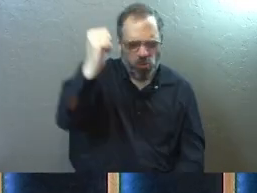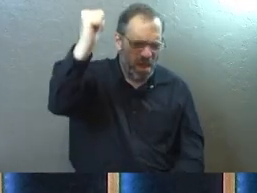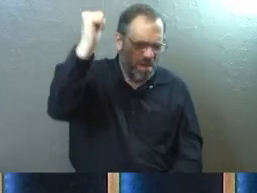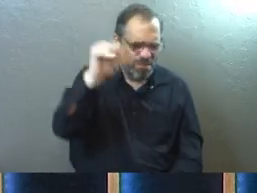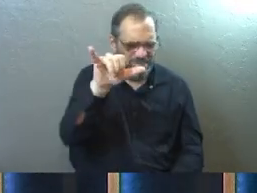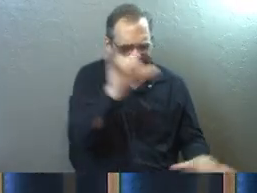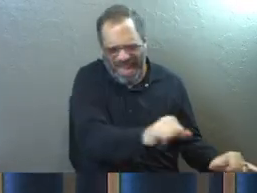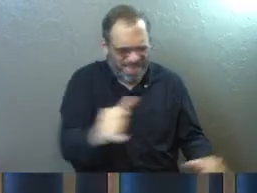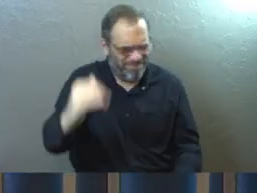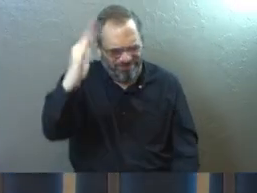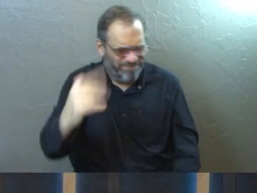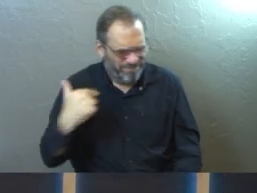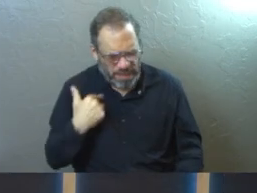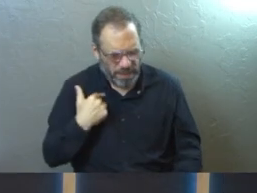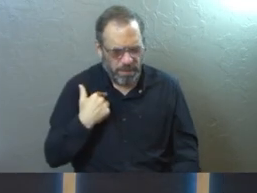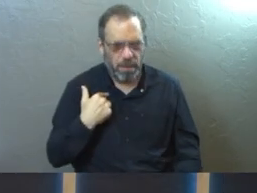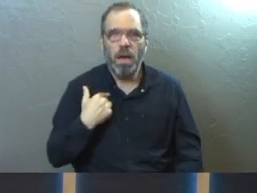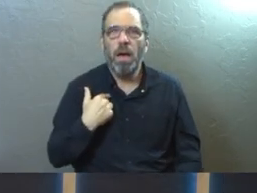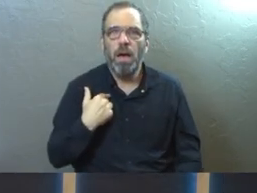high. Anyway,